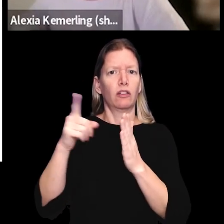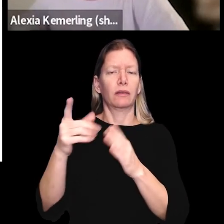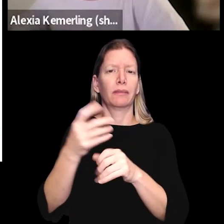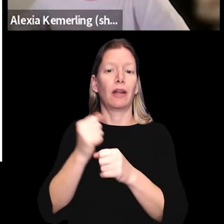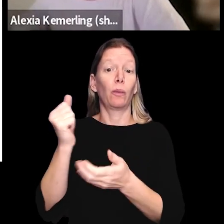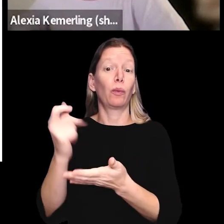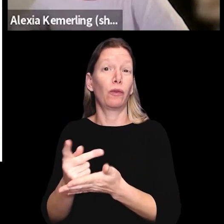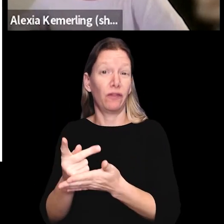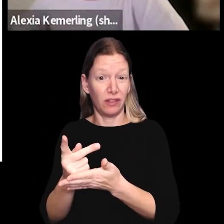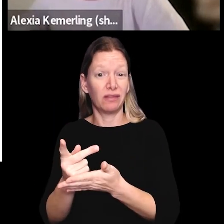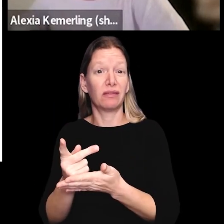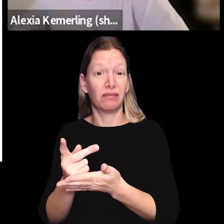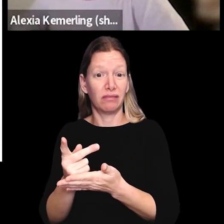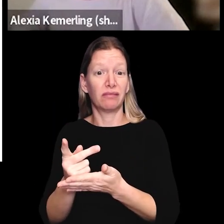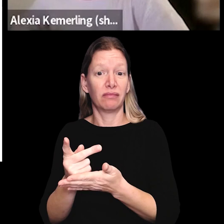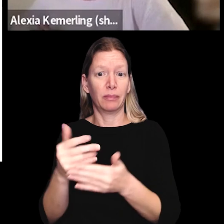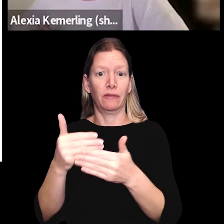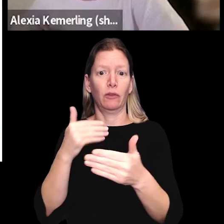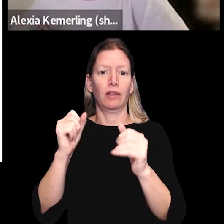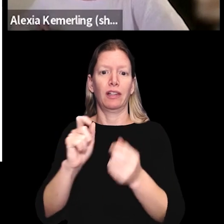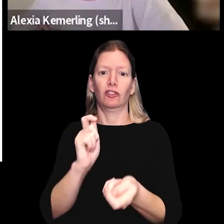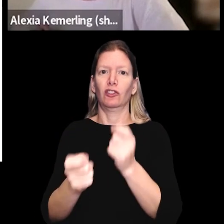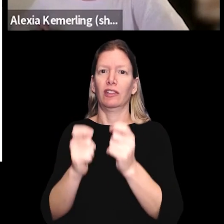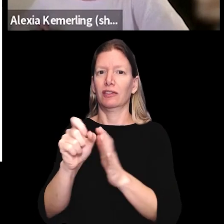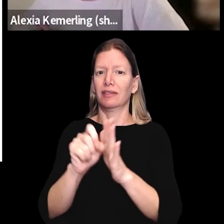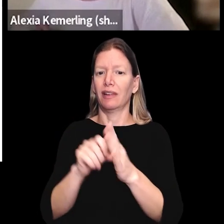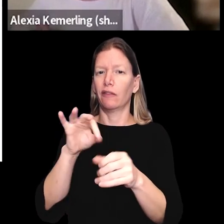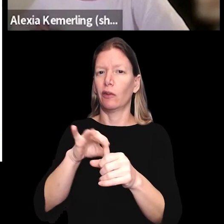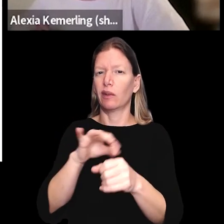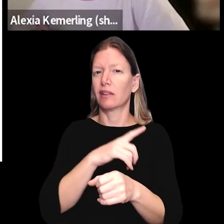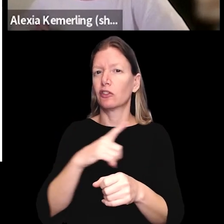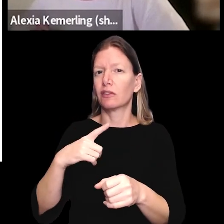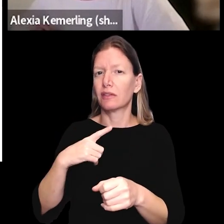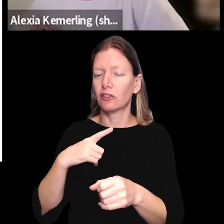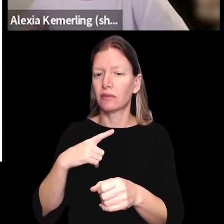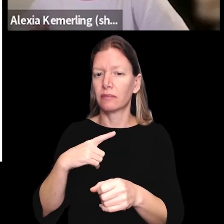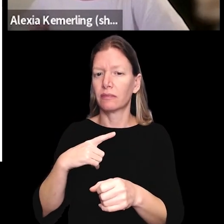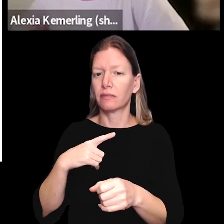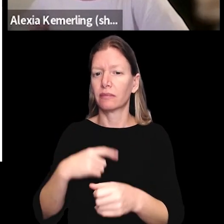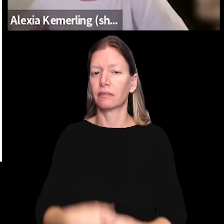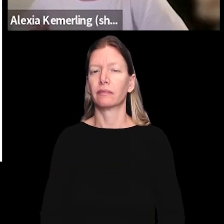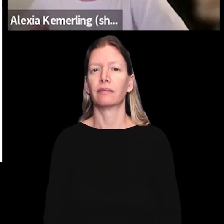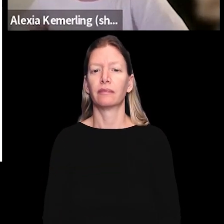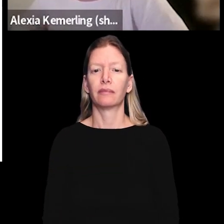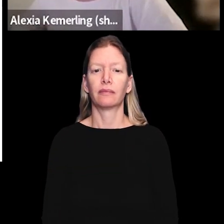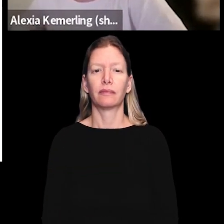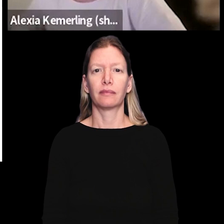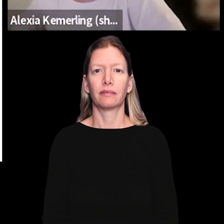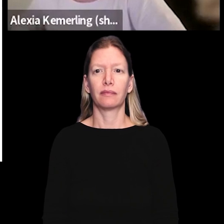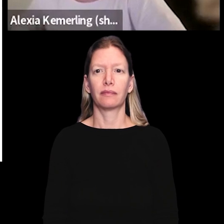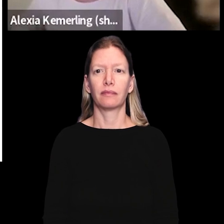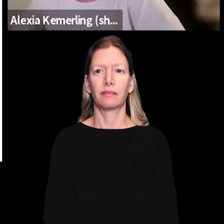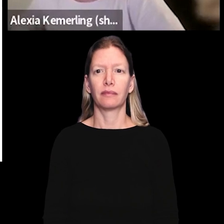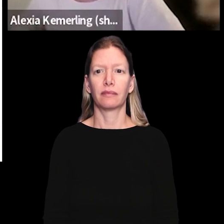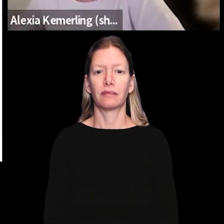It requires them to get approval before making any changes to their state voting